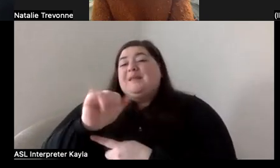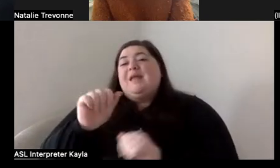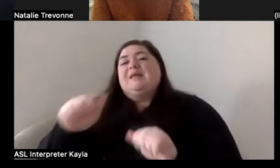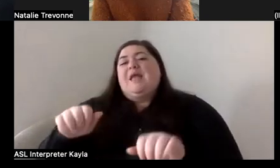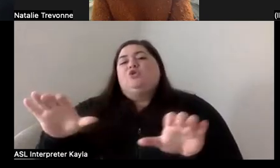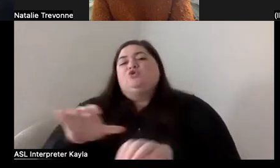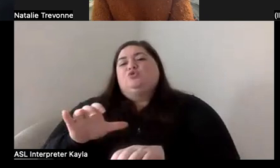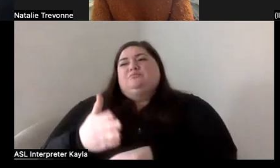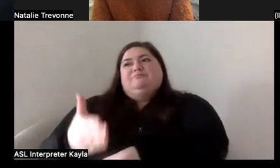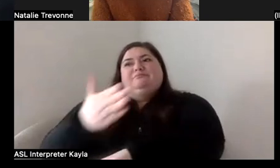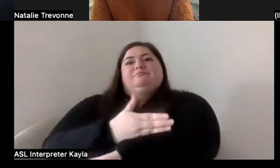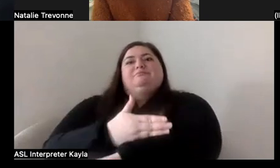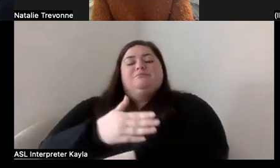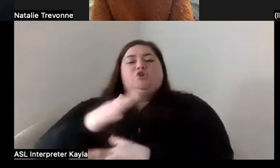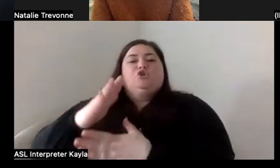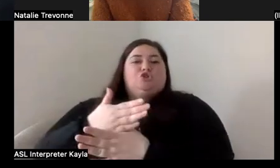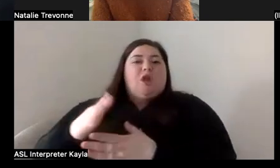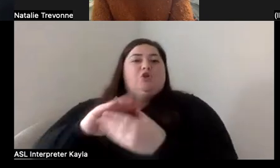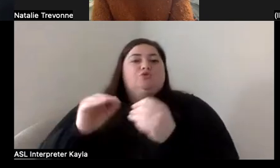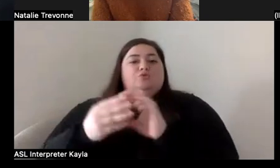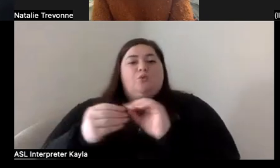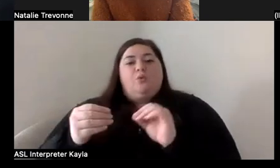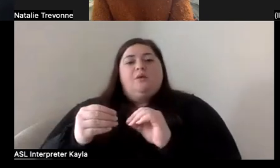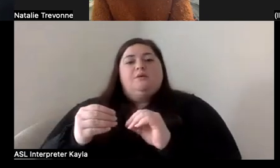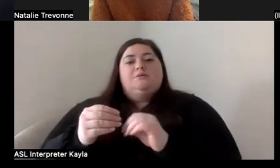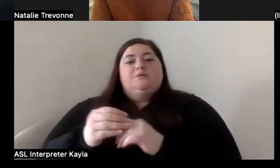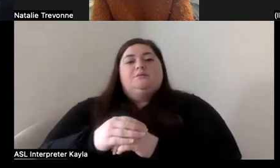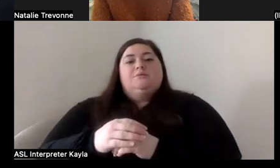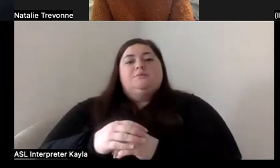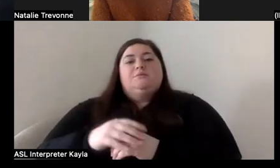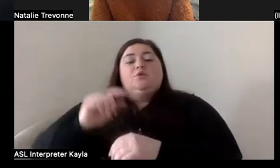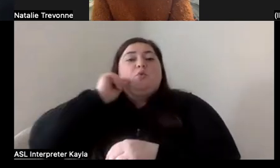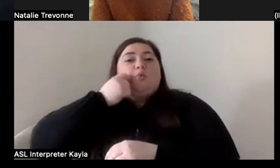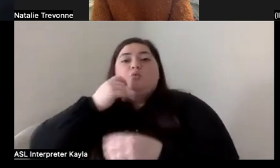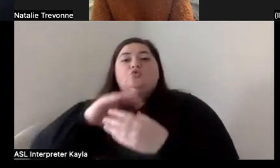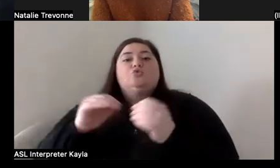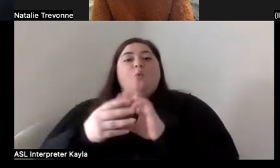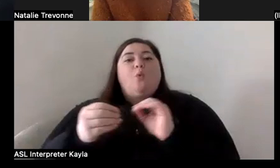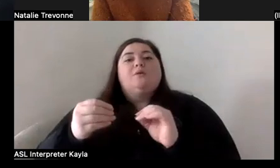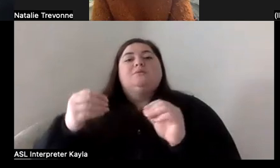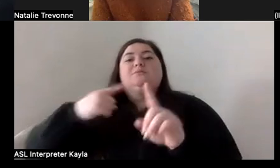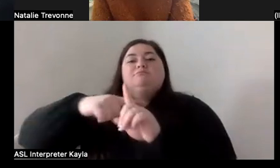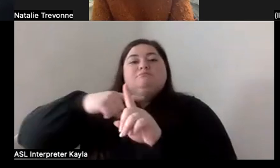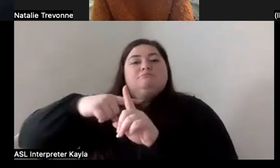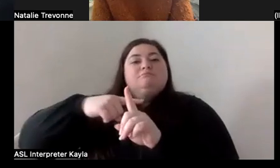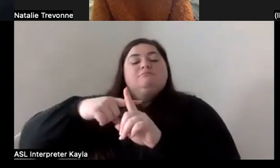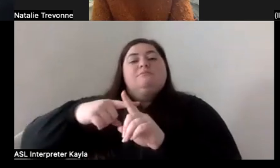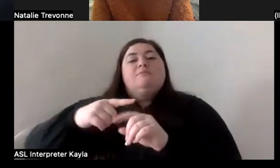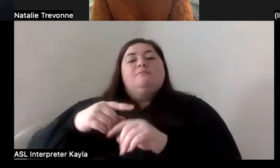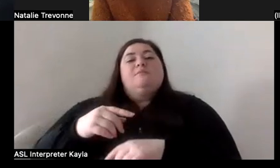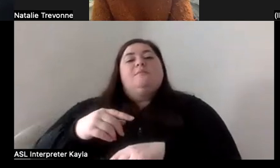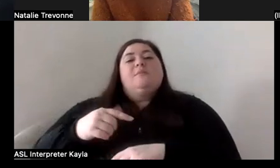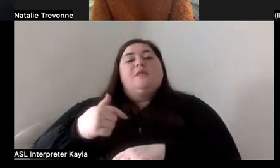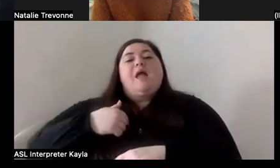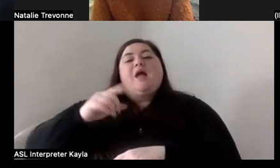better job of sharing stories that are just cool stories and uplifting without, uh, I do think.